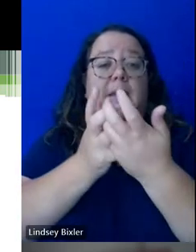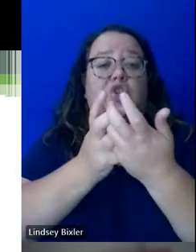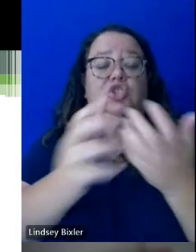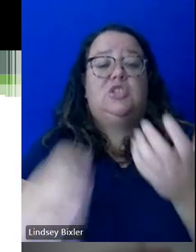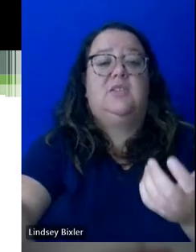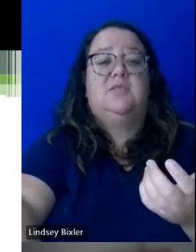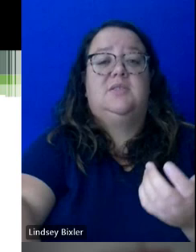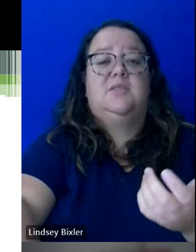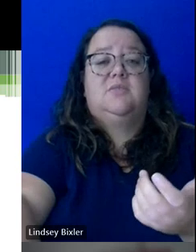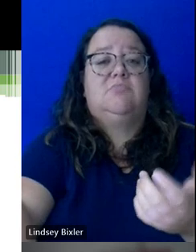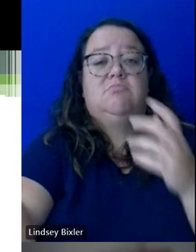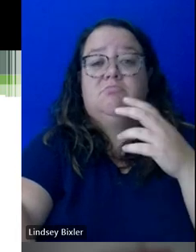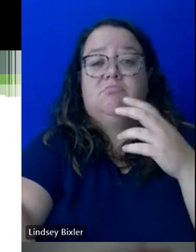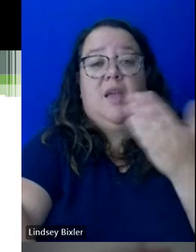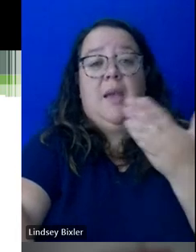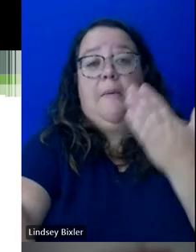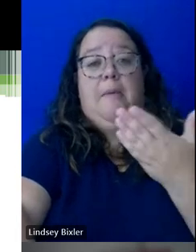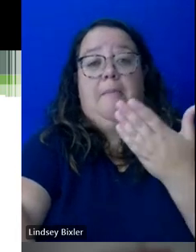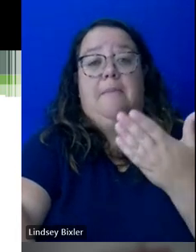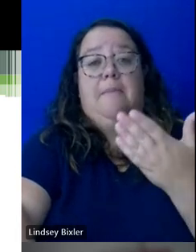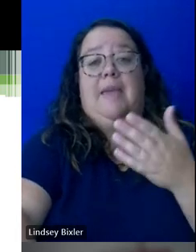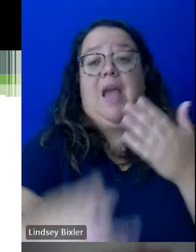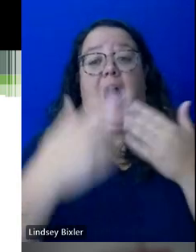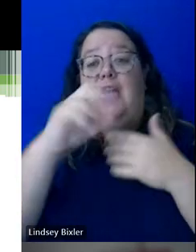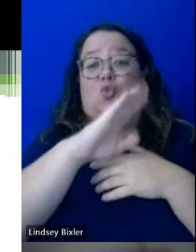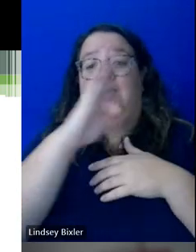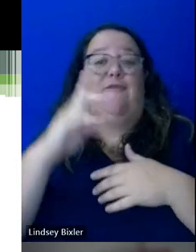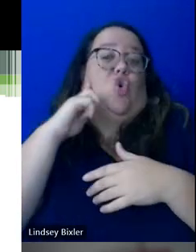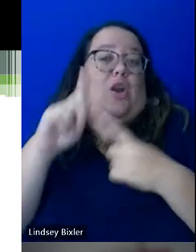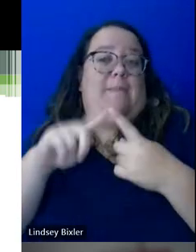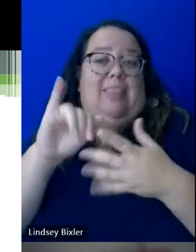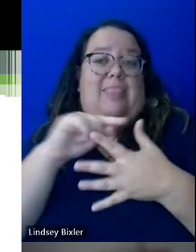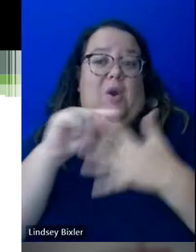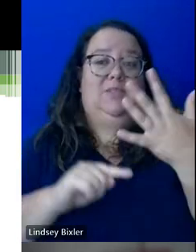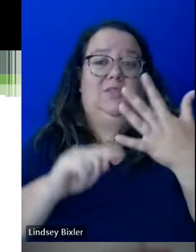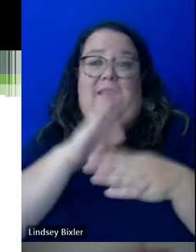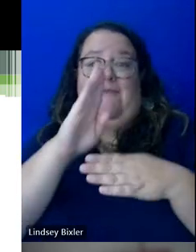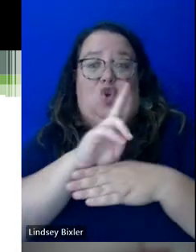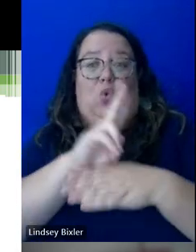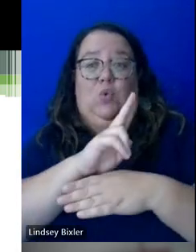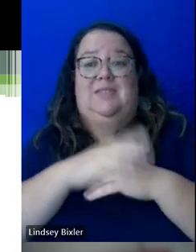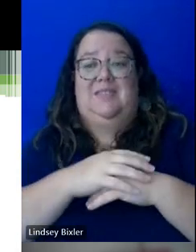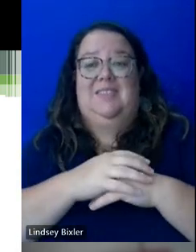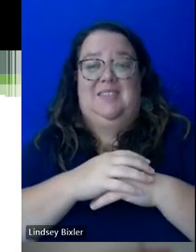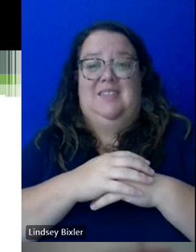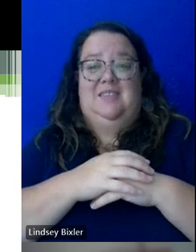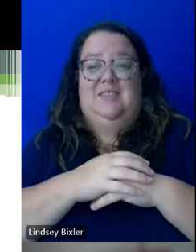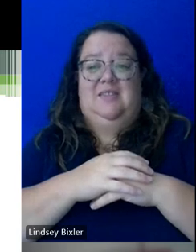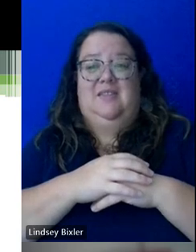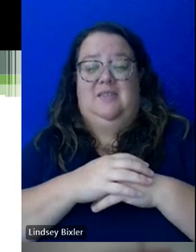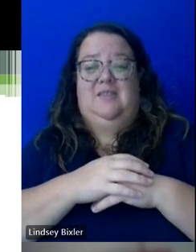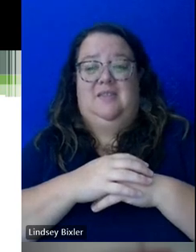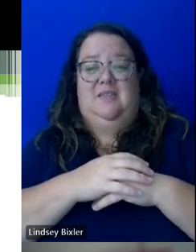high school maybe not even heard about or could have utilized. And so, I think one of the things is